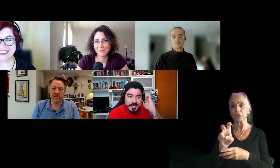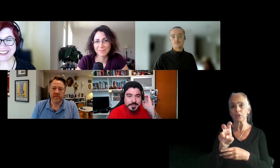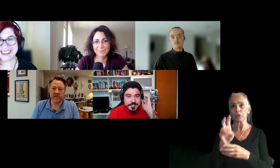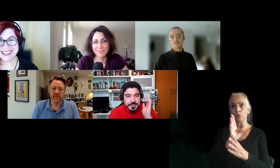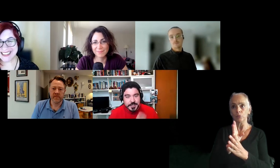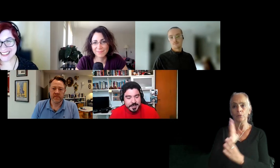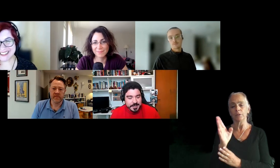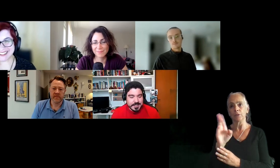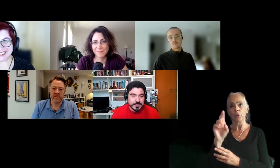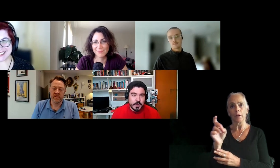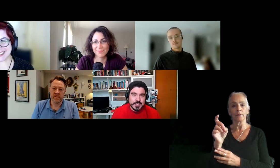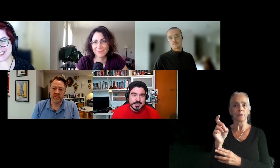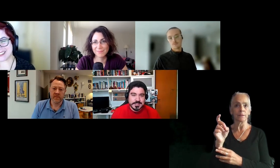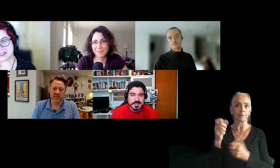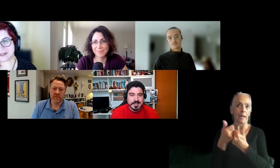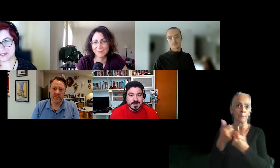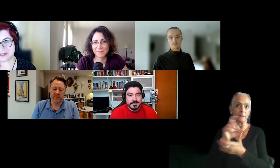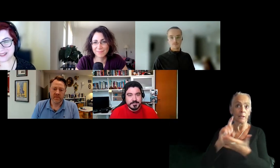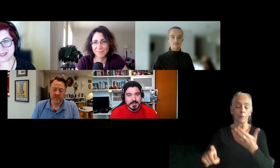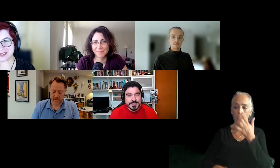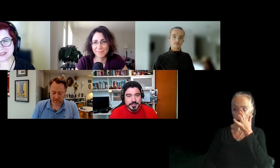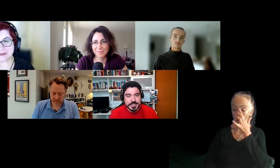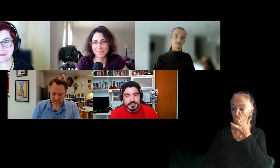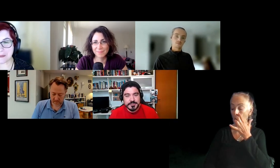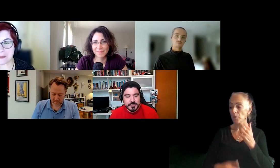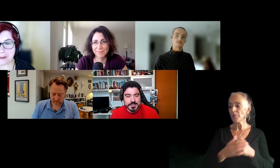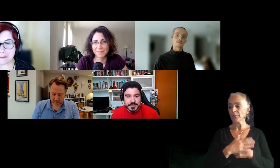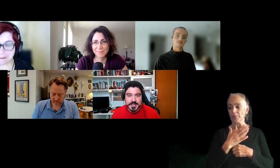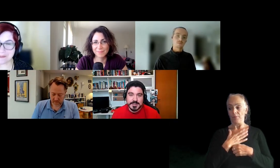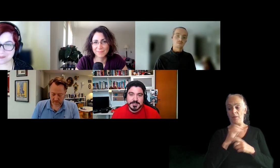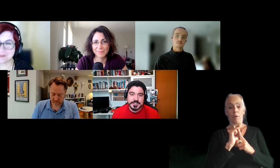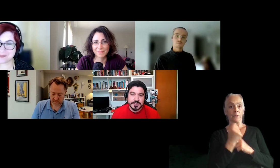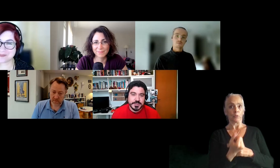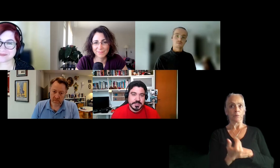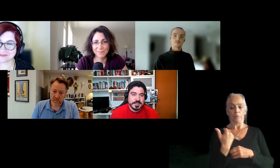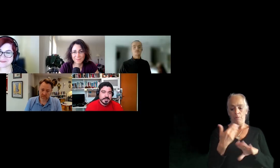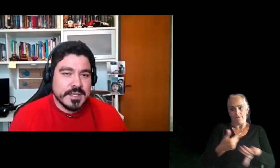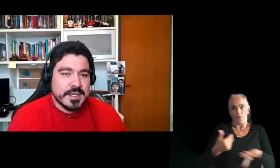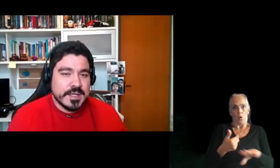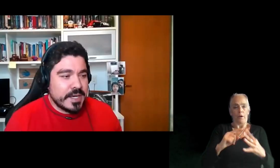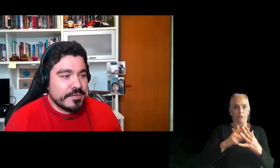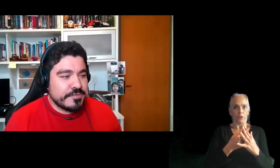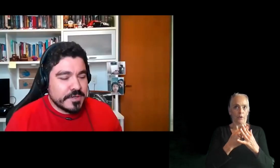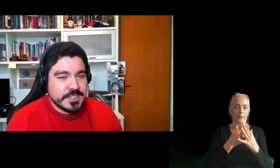I consider it was my situation before starting game industry. My first